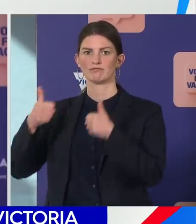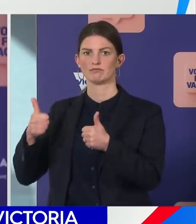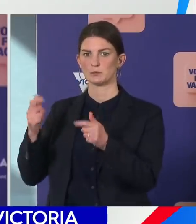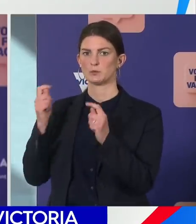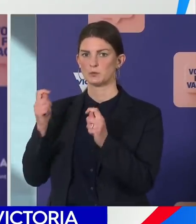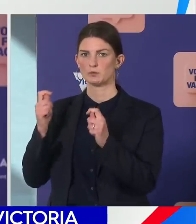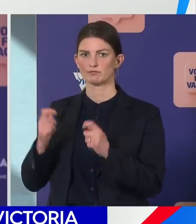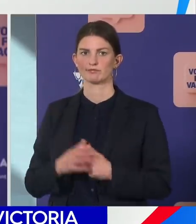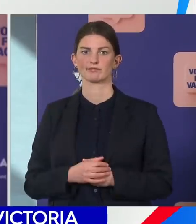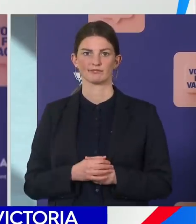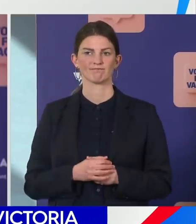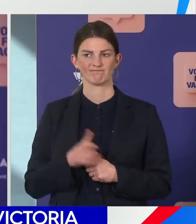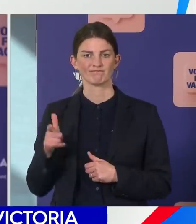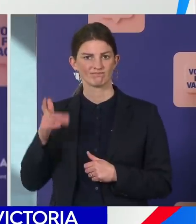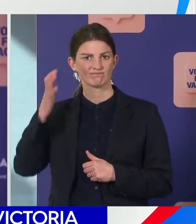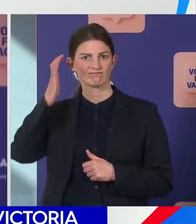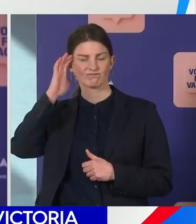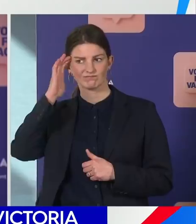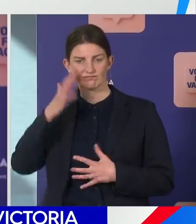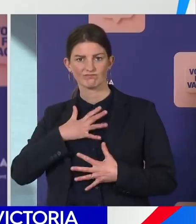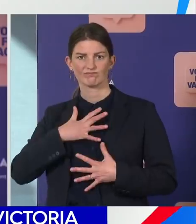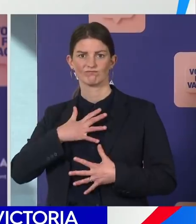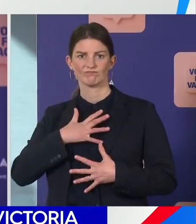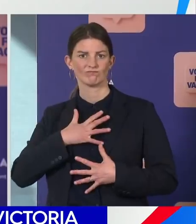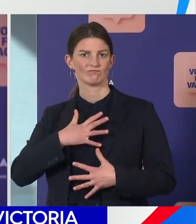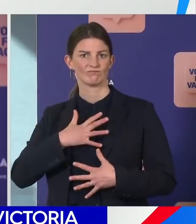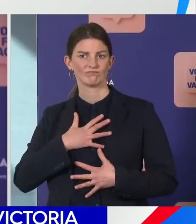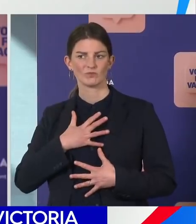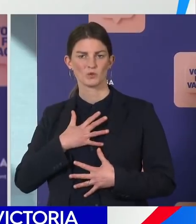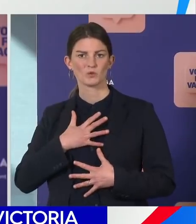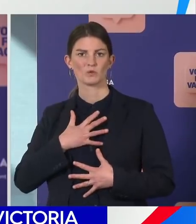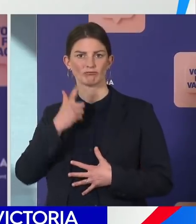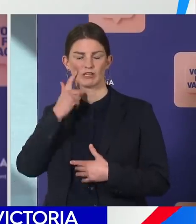a really really serious sense the coronavirus.